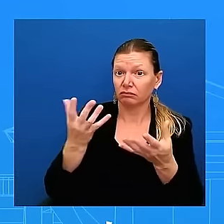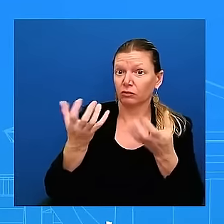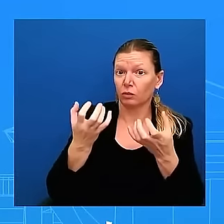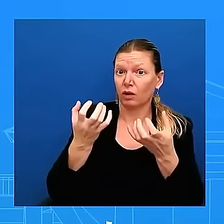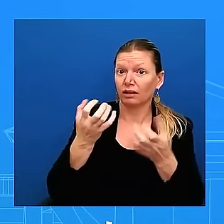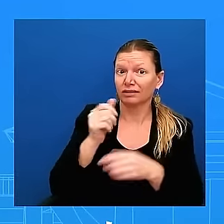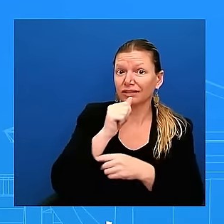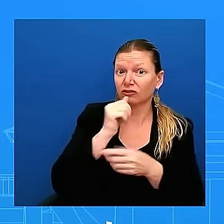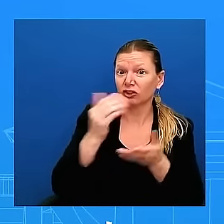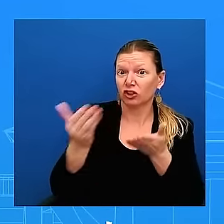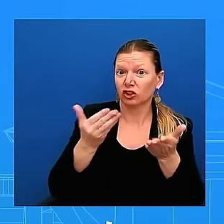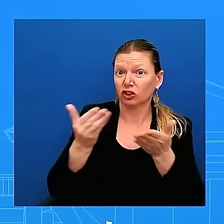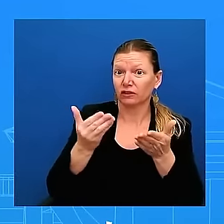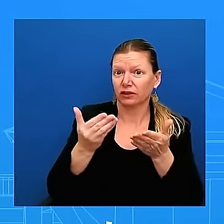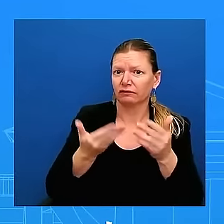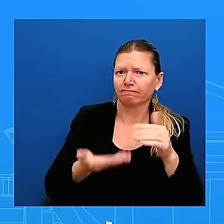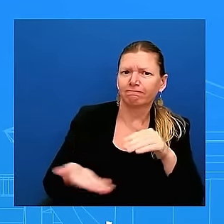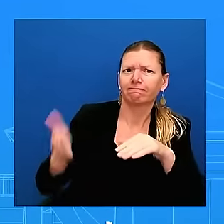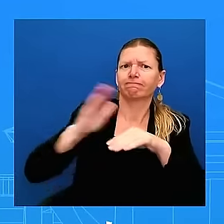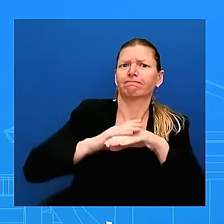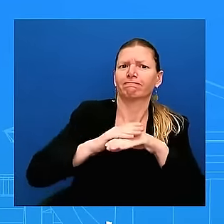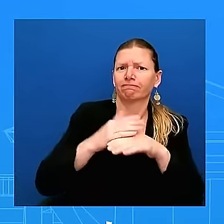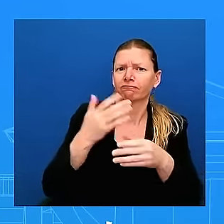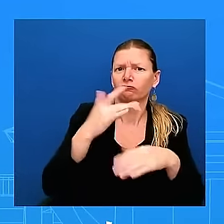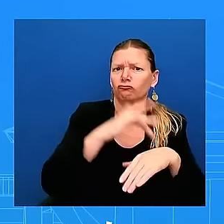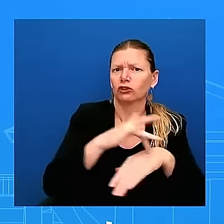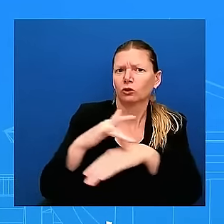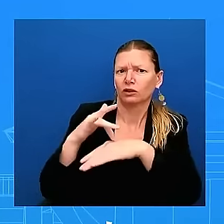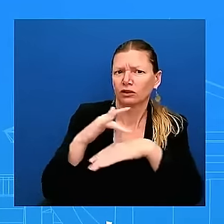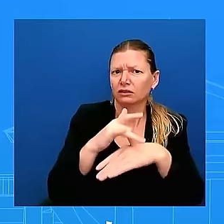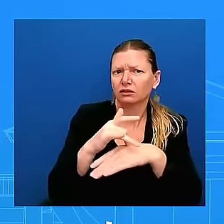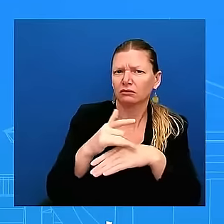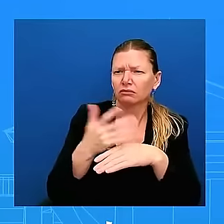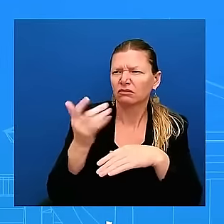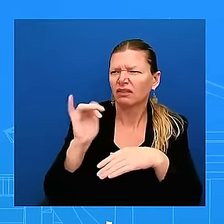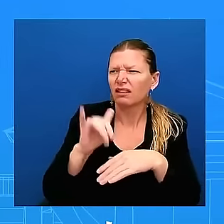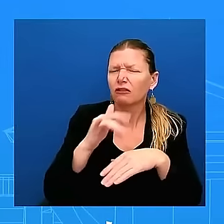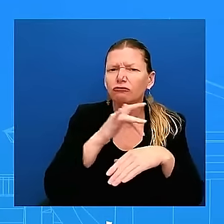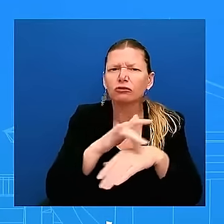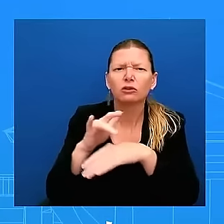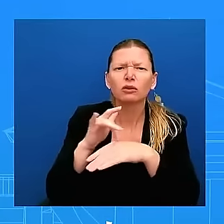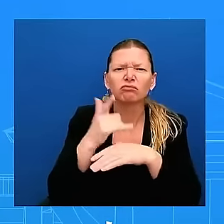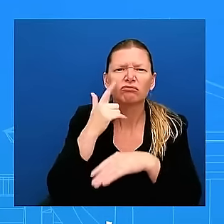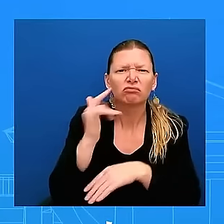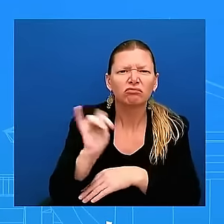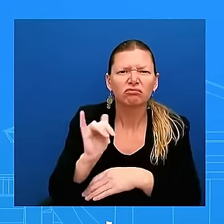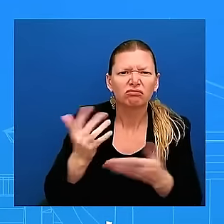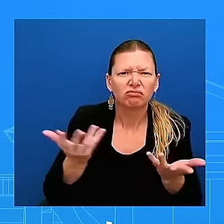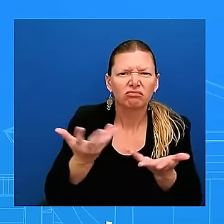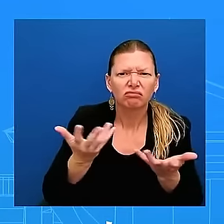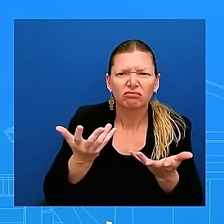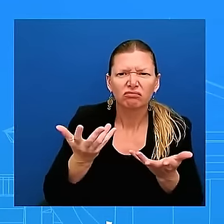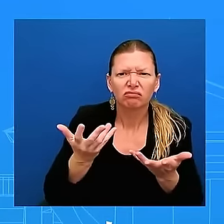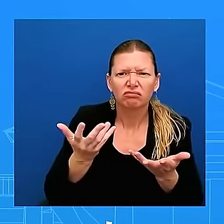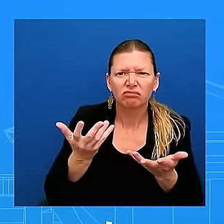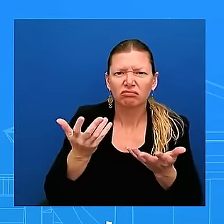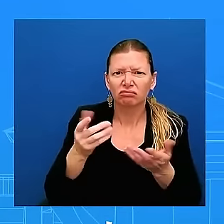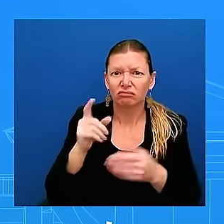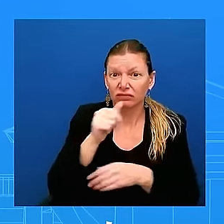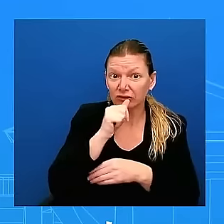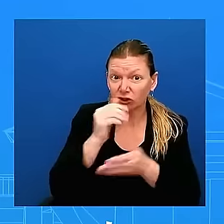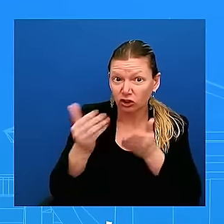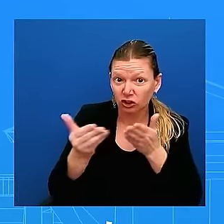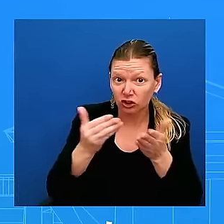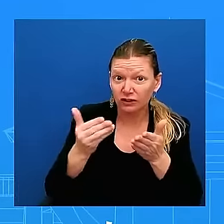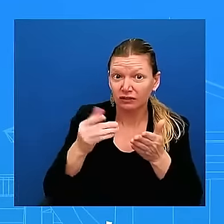look like uh and also uh what is the thought on reorganizing the Secret Service to refocus on uh executive so